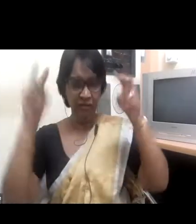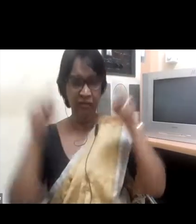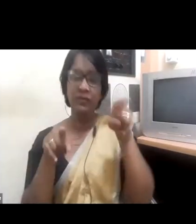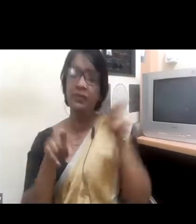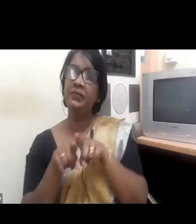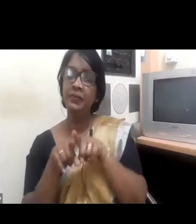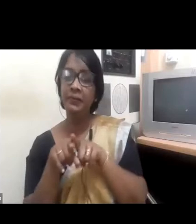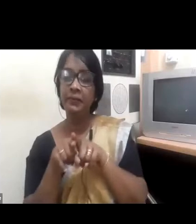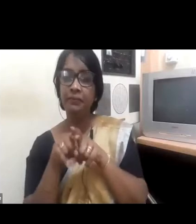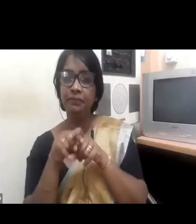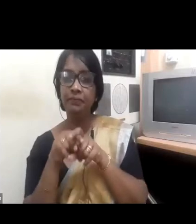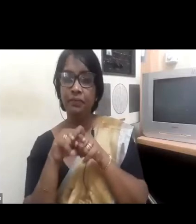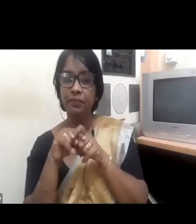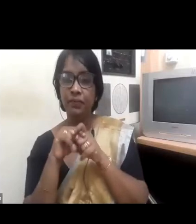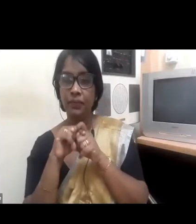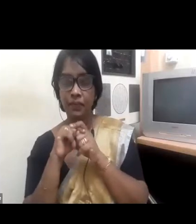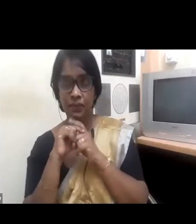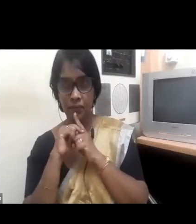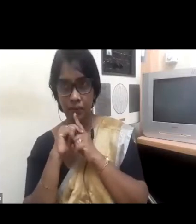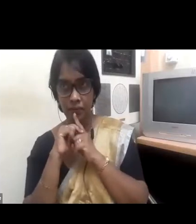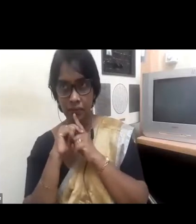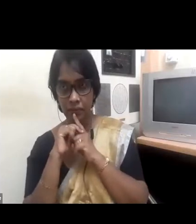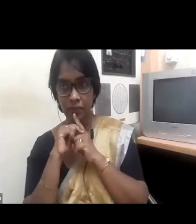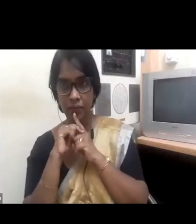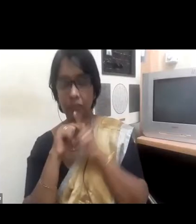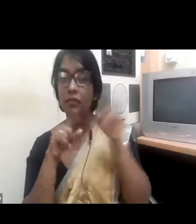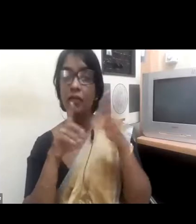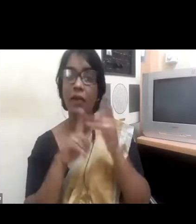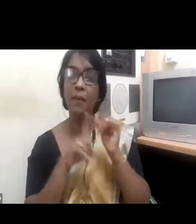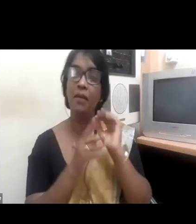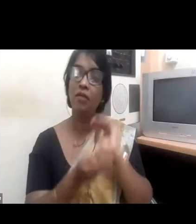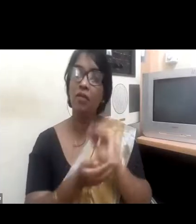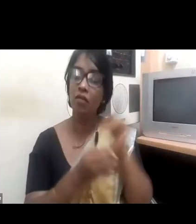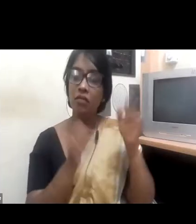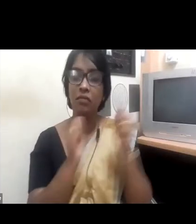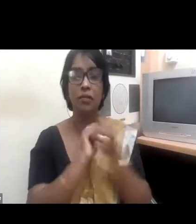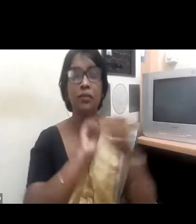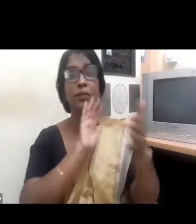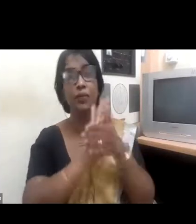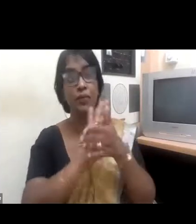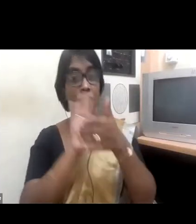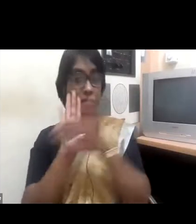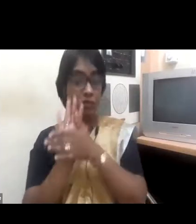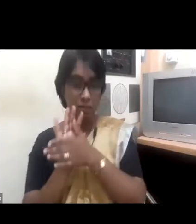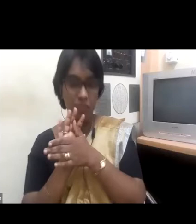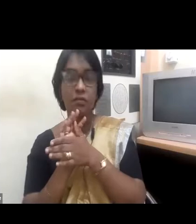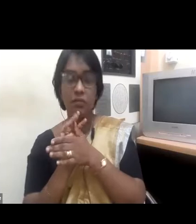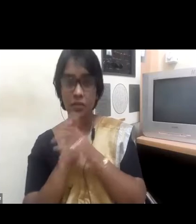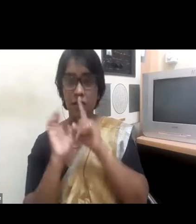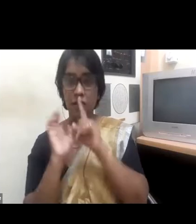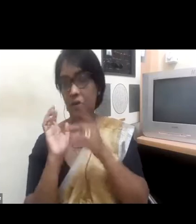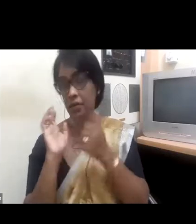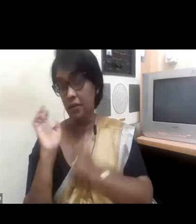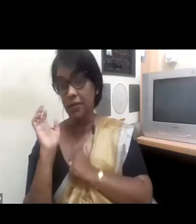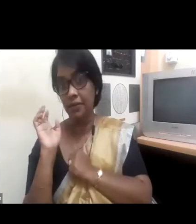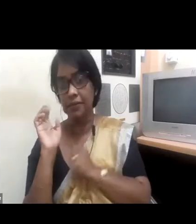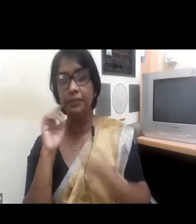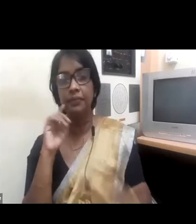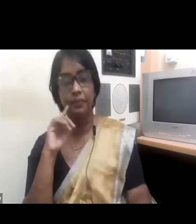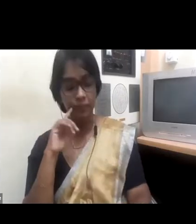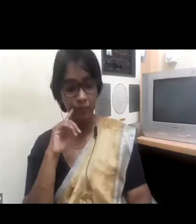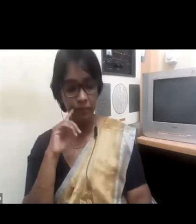includes, of course, the private sector. So I just want to begin by saying that, you know, this is why this kind of gathering is so important, because